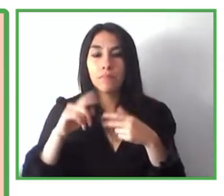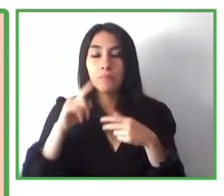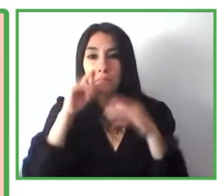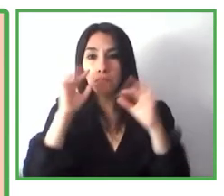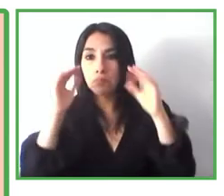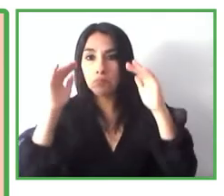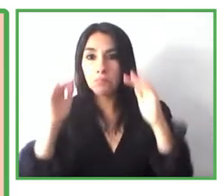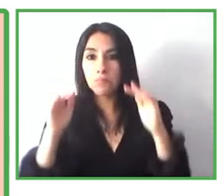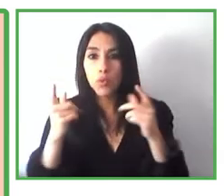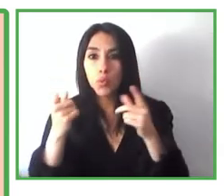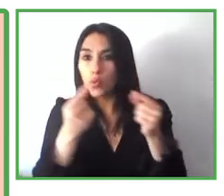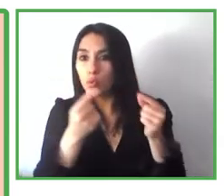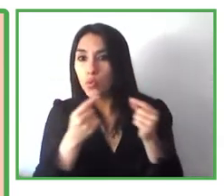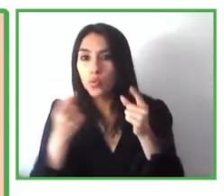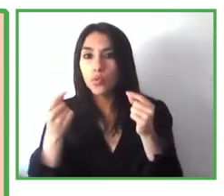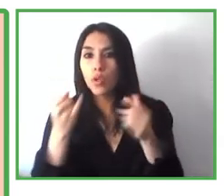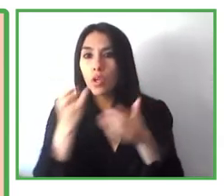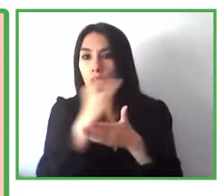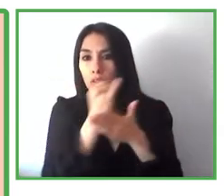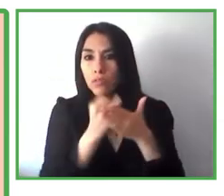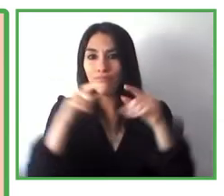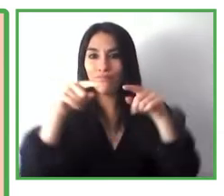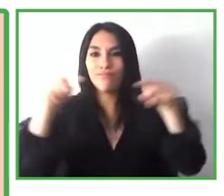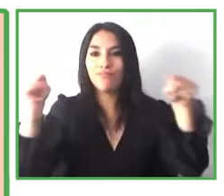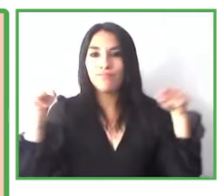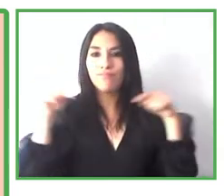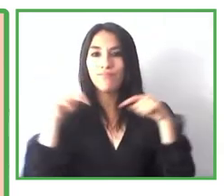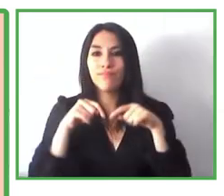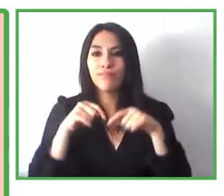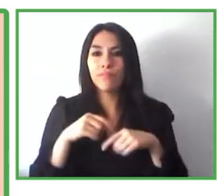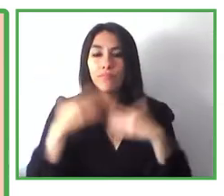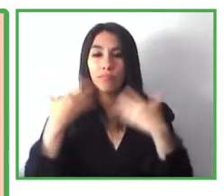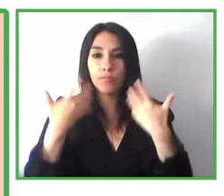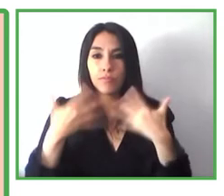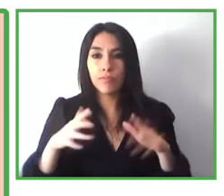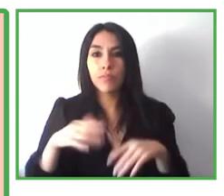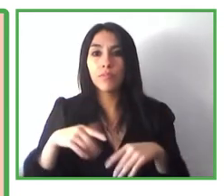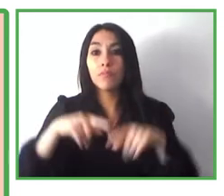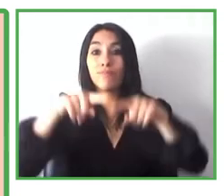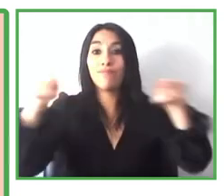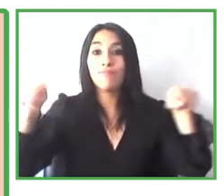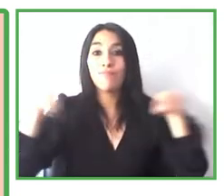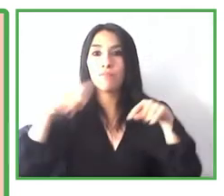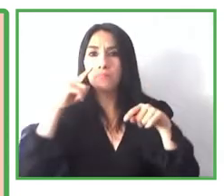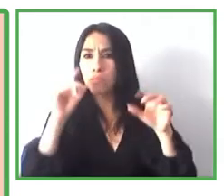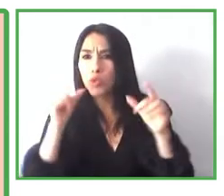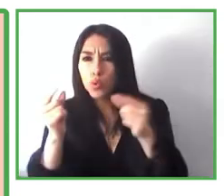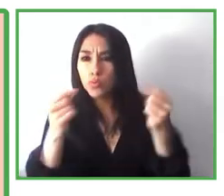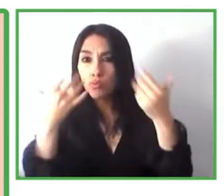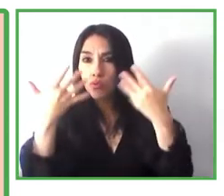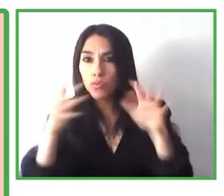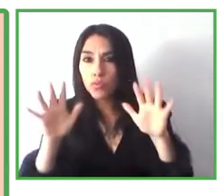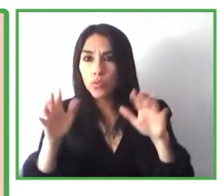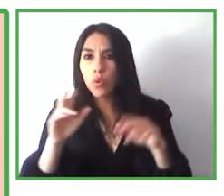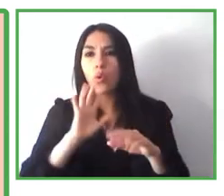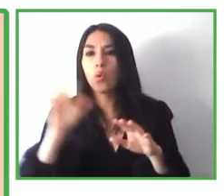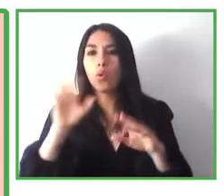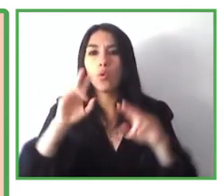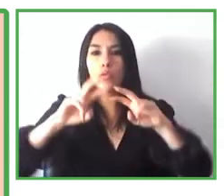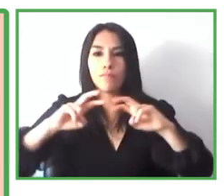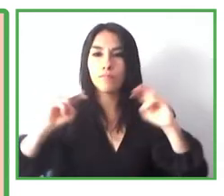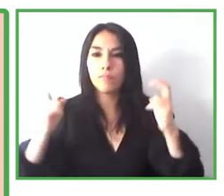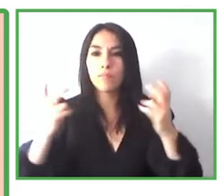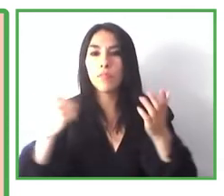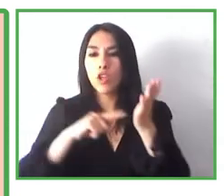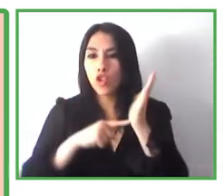we obtain that the design of an instance does not finish when it is set up, but we continuously use technology to